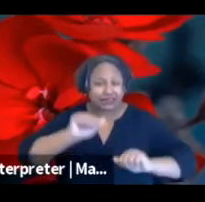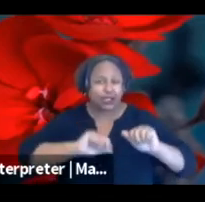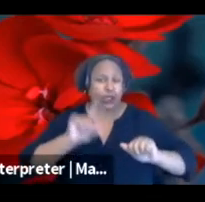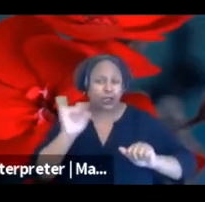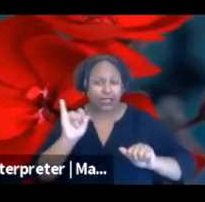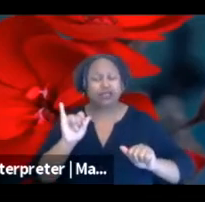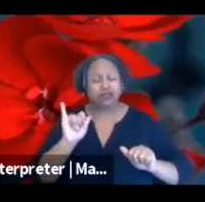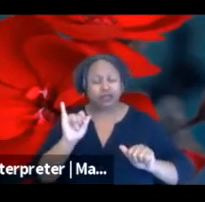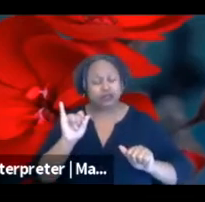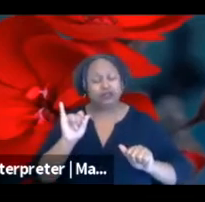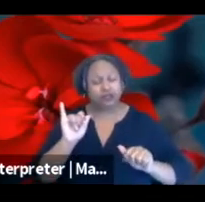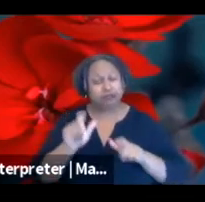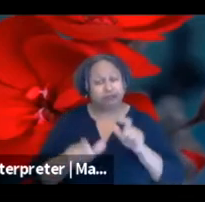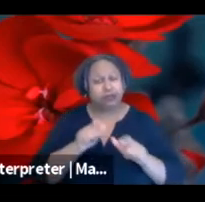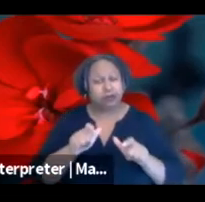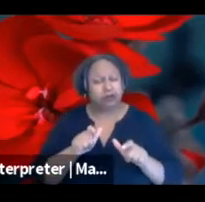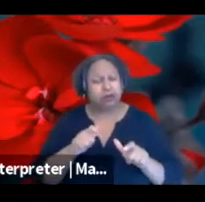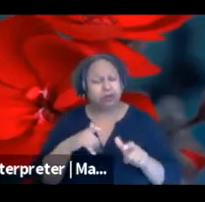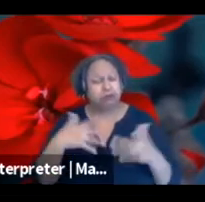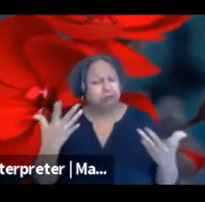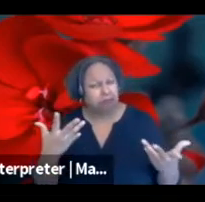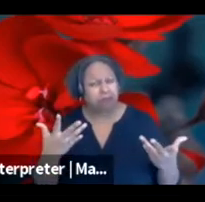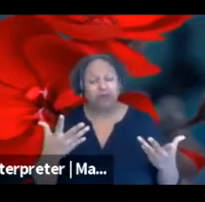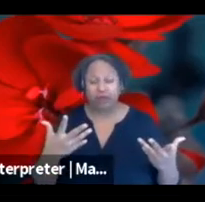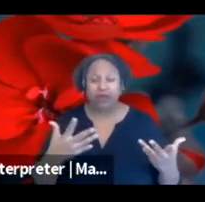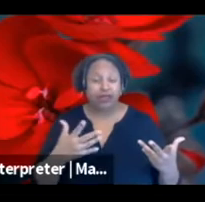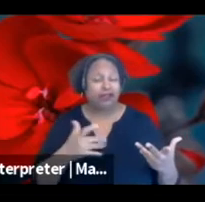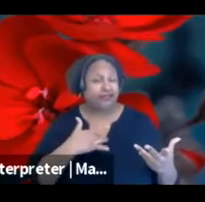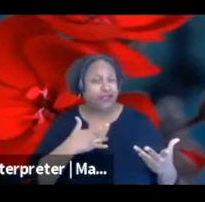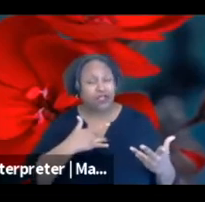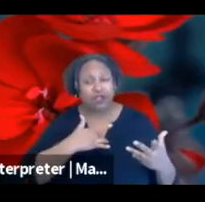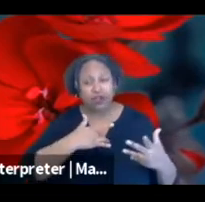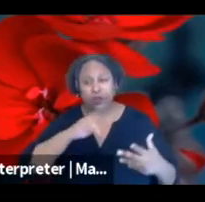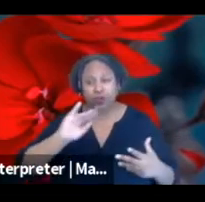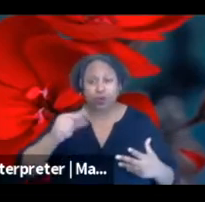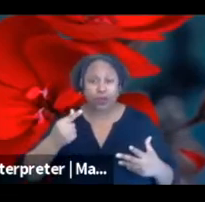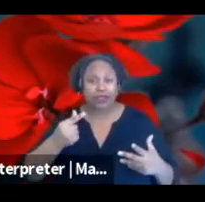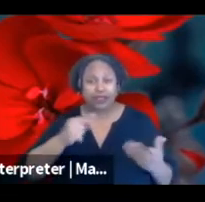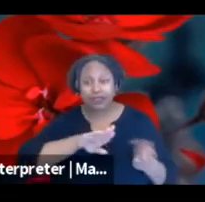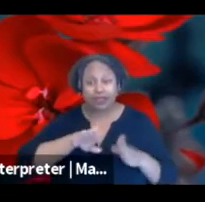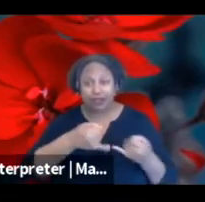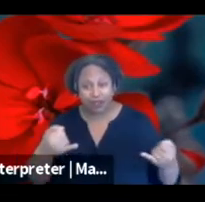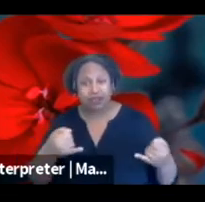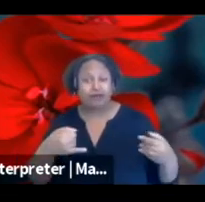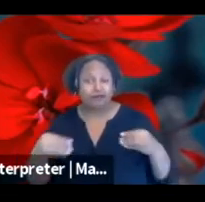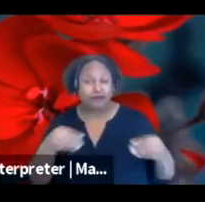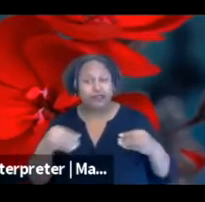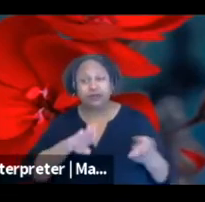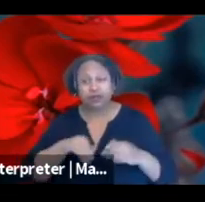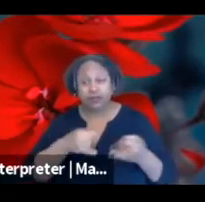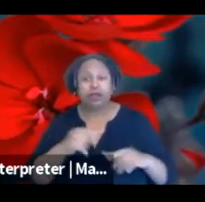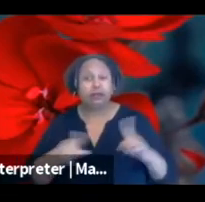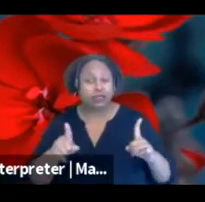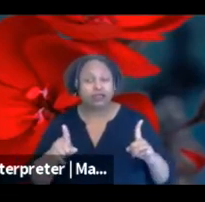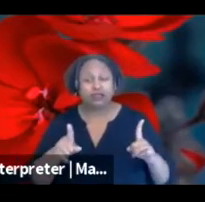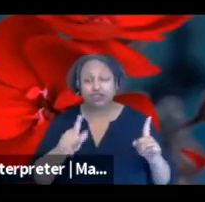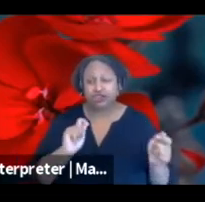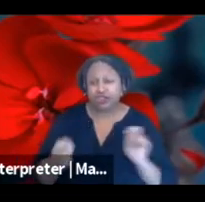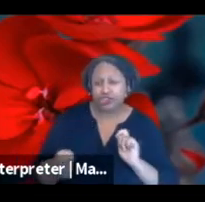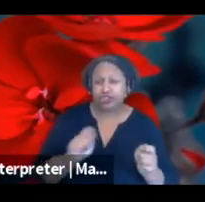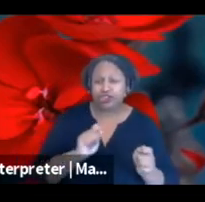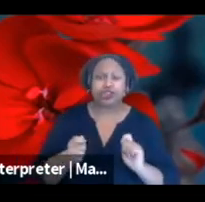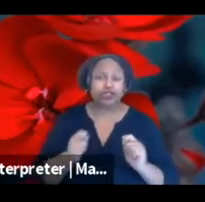So someone said the rolling deadline is a good idea, but also increased ways that people can be assessed. And this means, you know, looking at